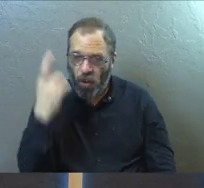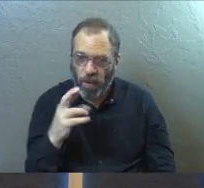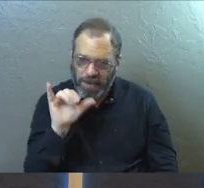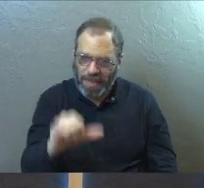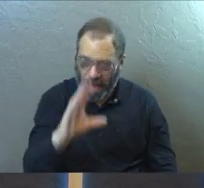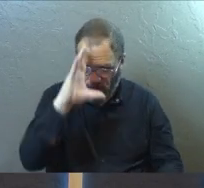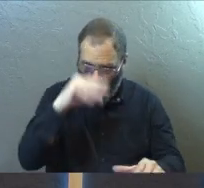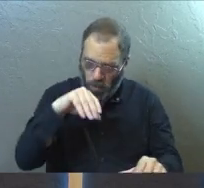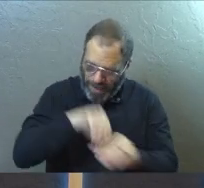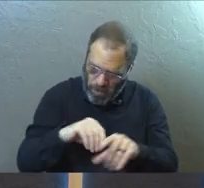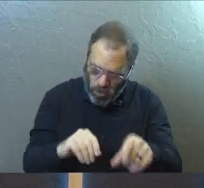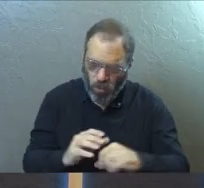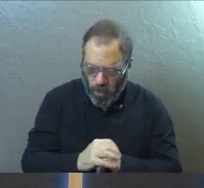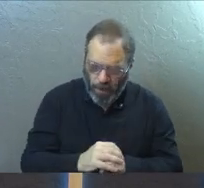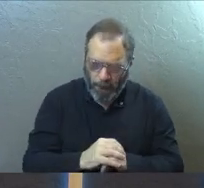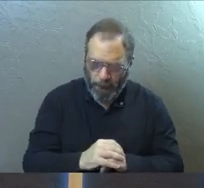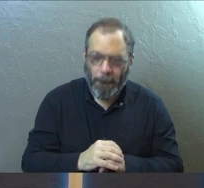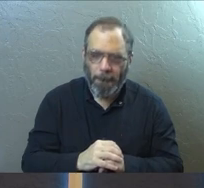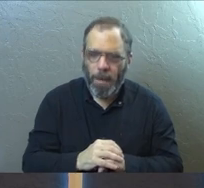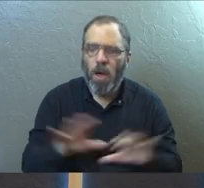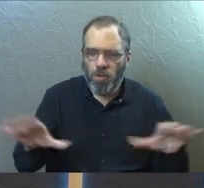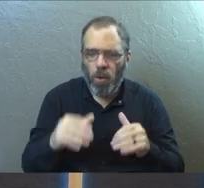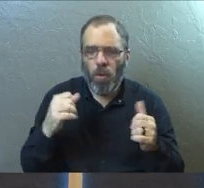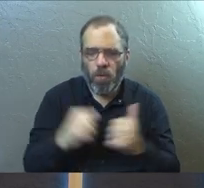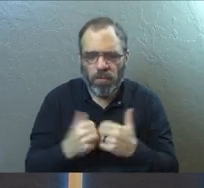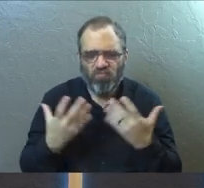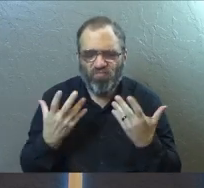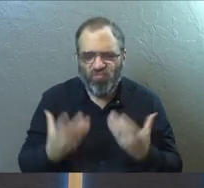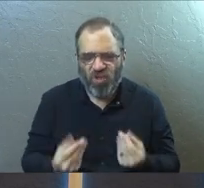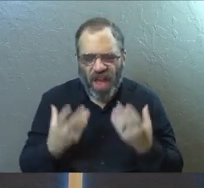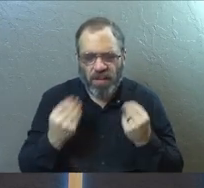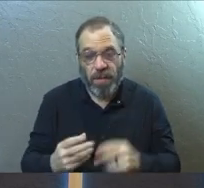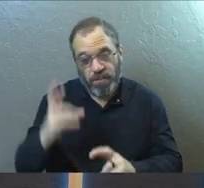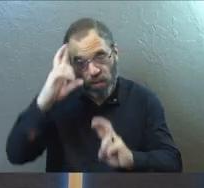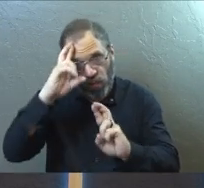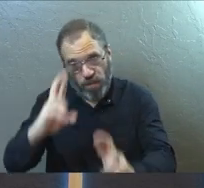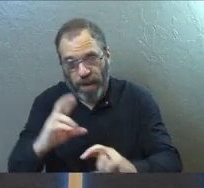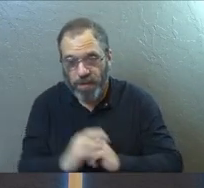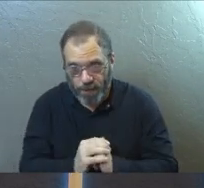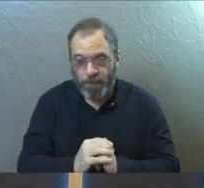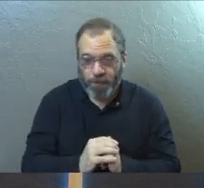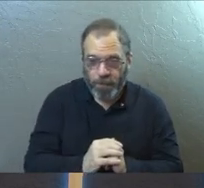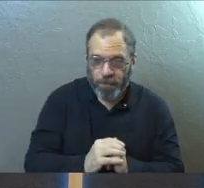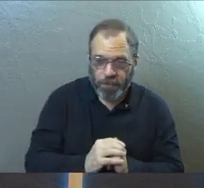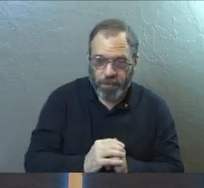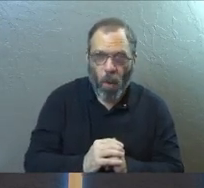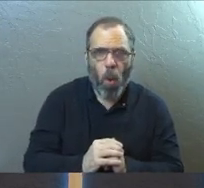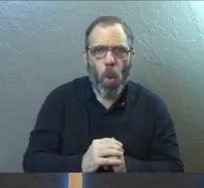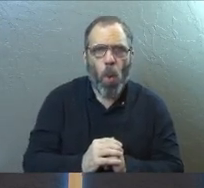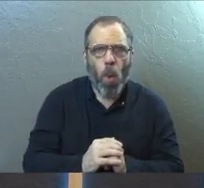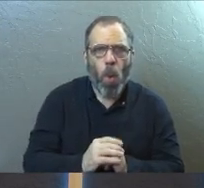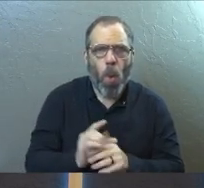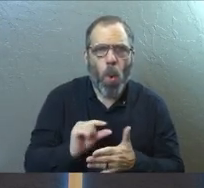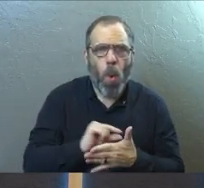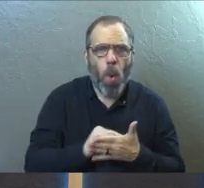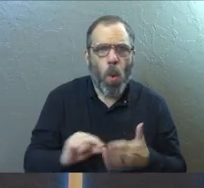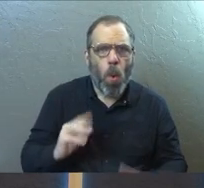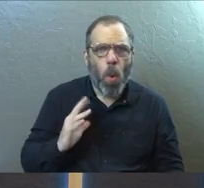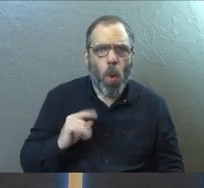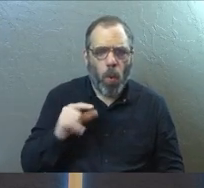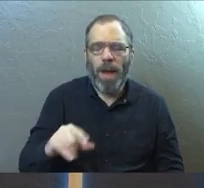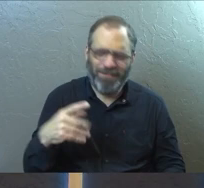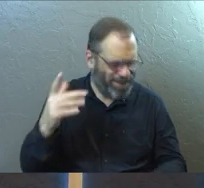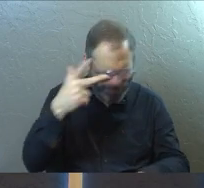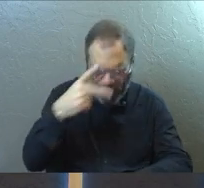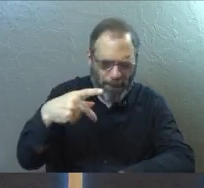a reason for the hope that is in you. Yet do it with gentleness and respect. Massive verse right there. What